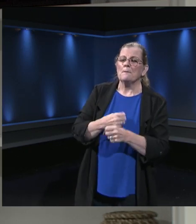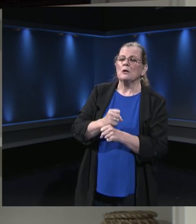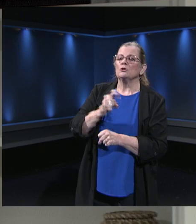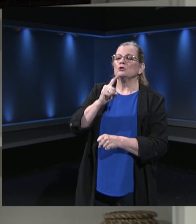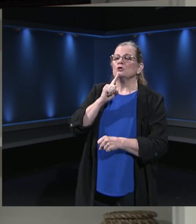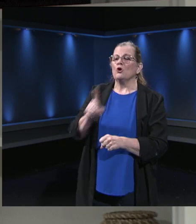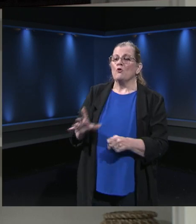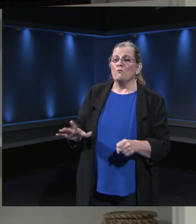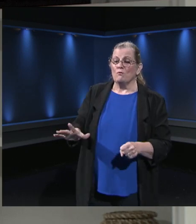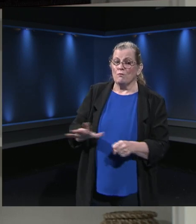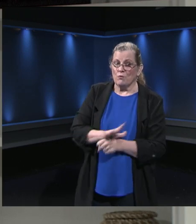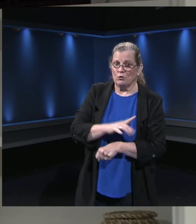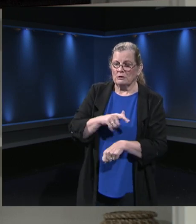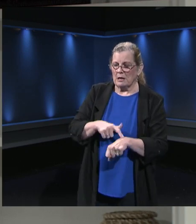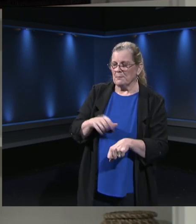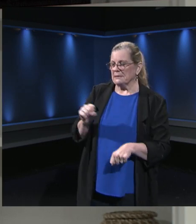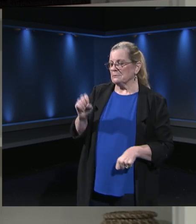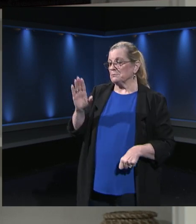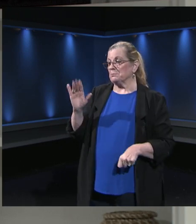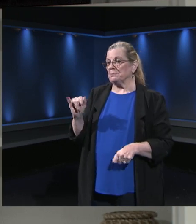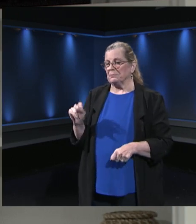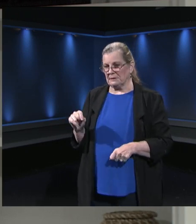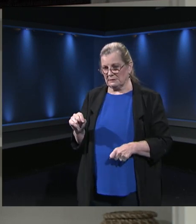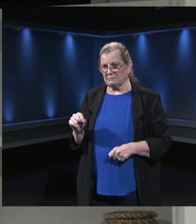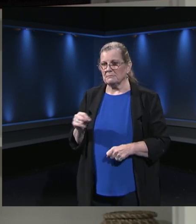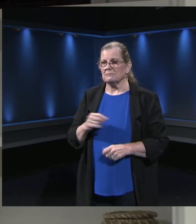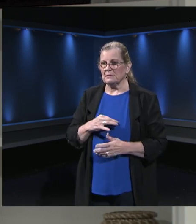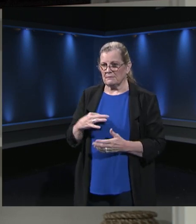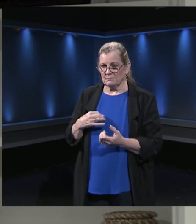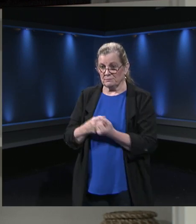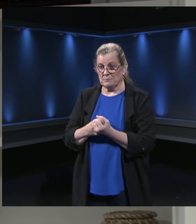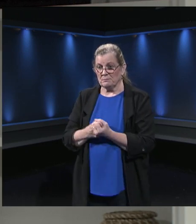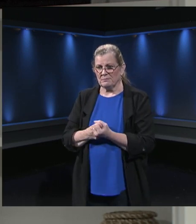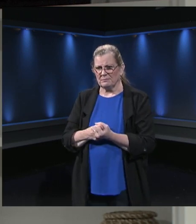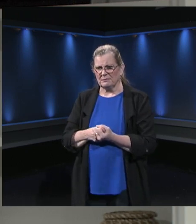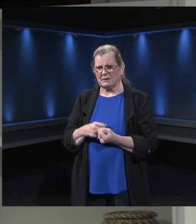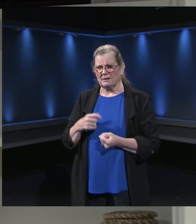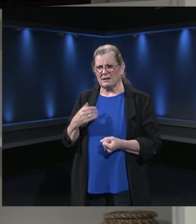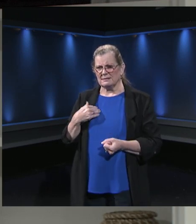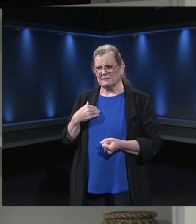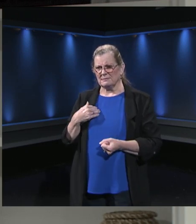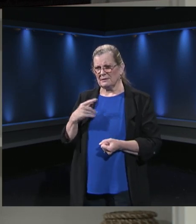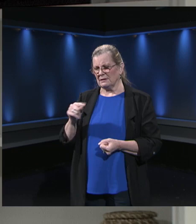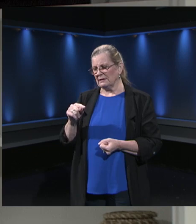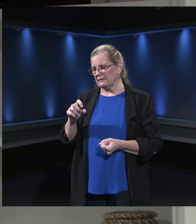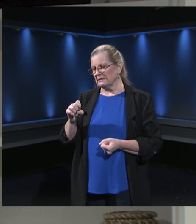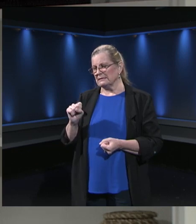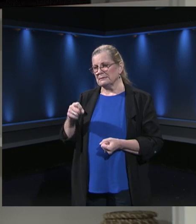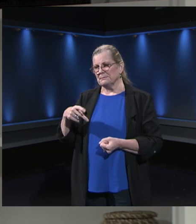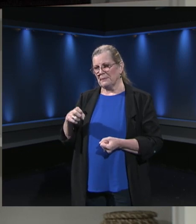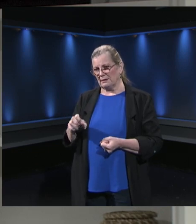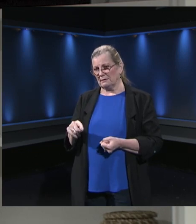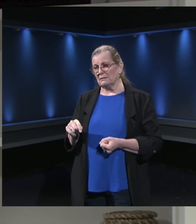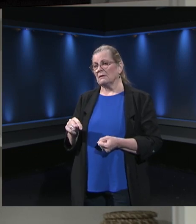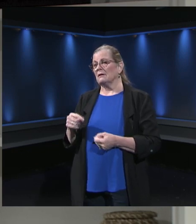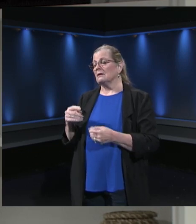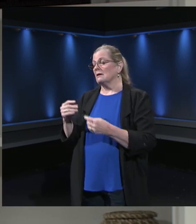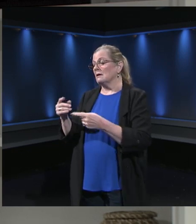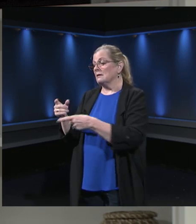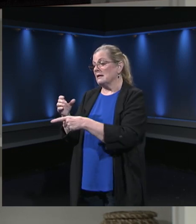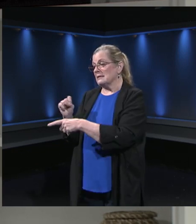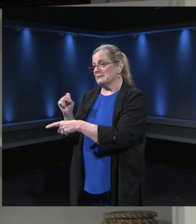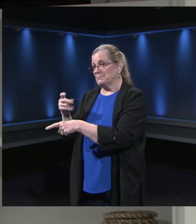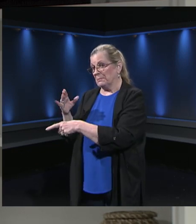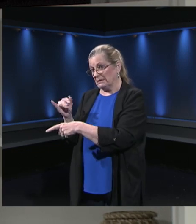We also provided additional support at schools for T-Specs. SBITs, as you've already learned, provide instructional technology support